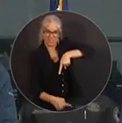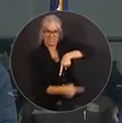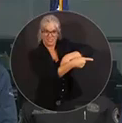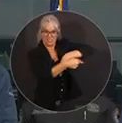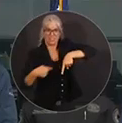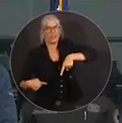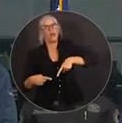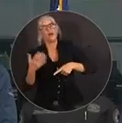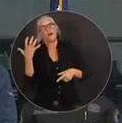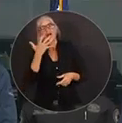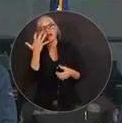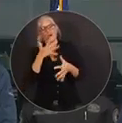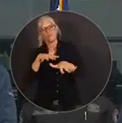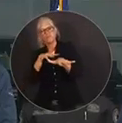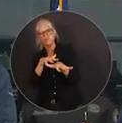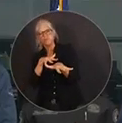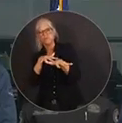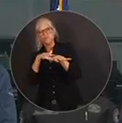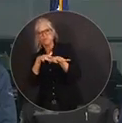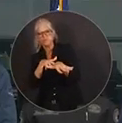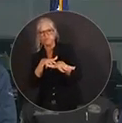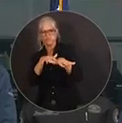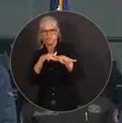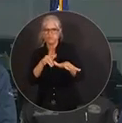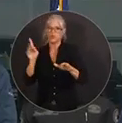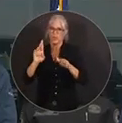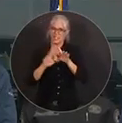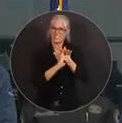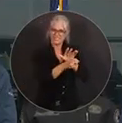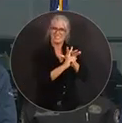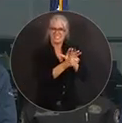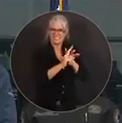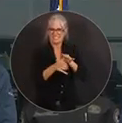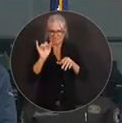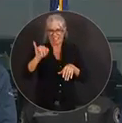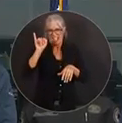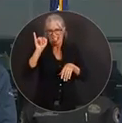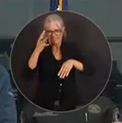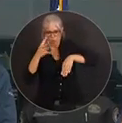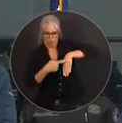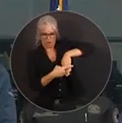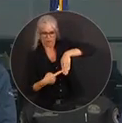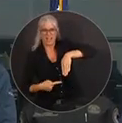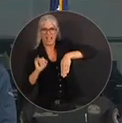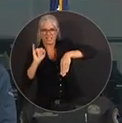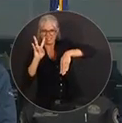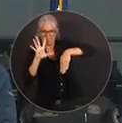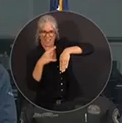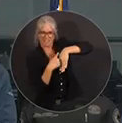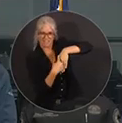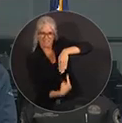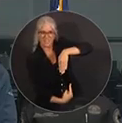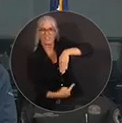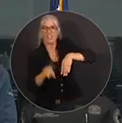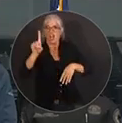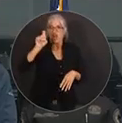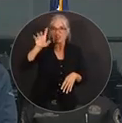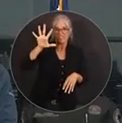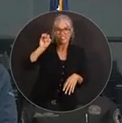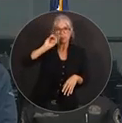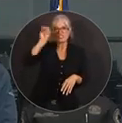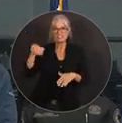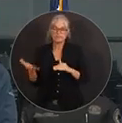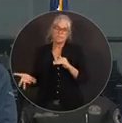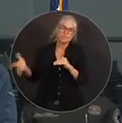road, particularly those are roads that on rush hour are very crowded anyways. It was about 150 percent more